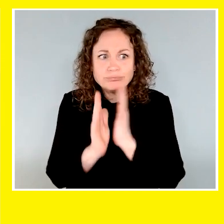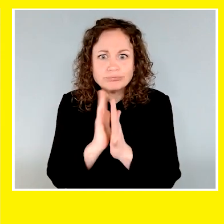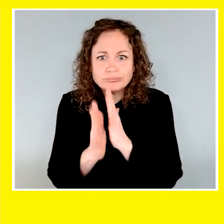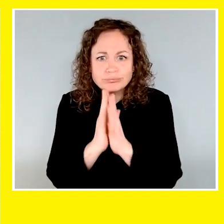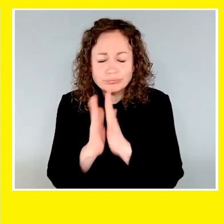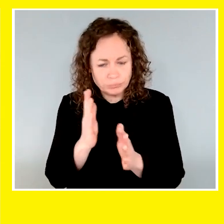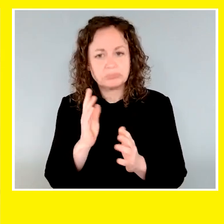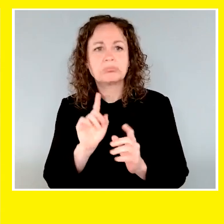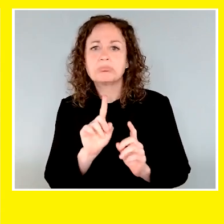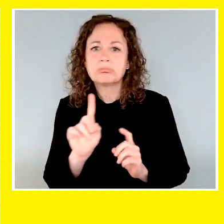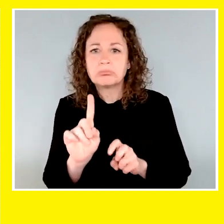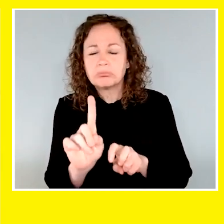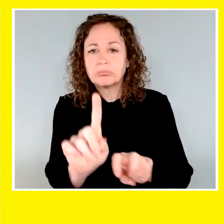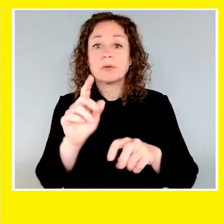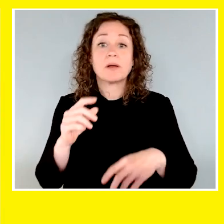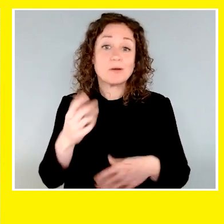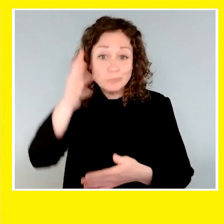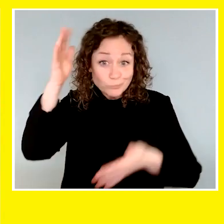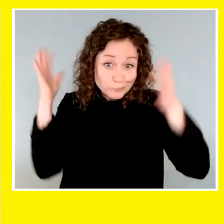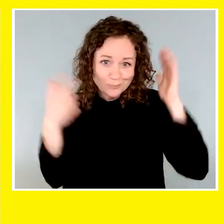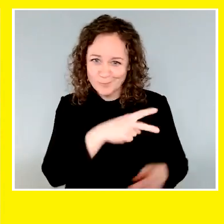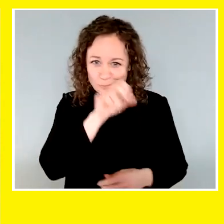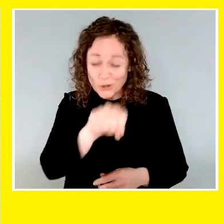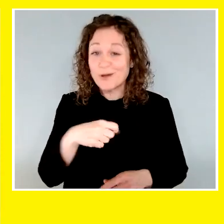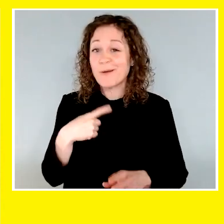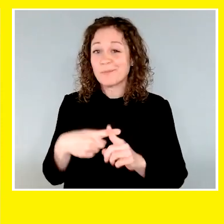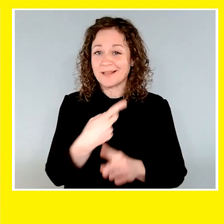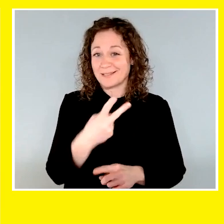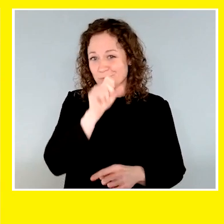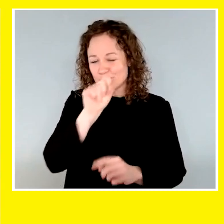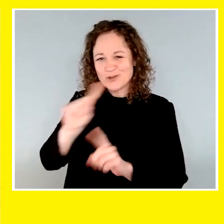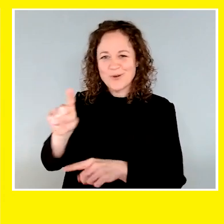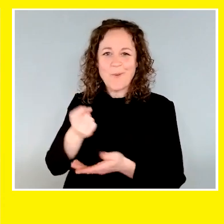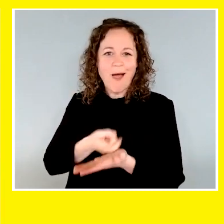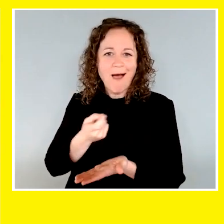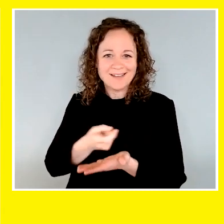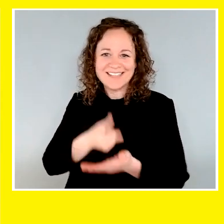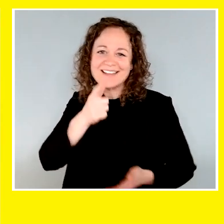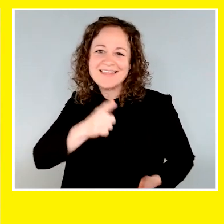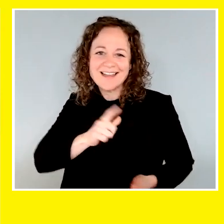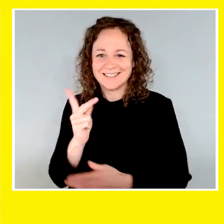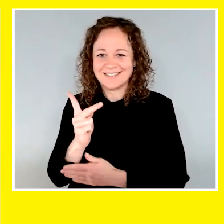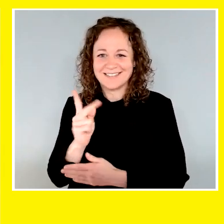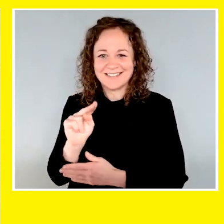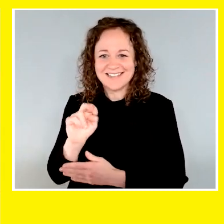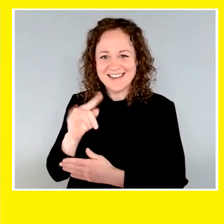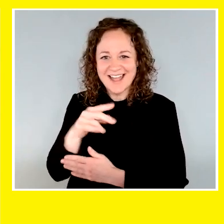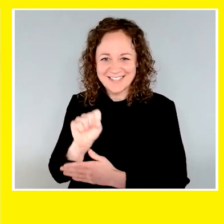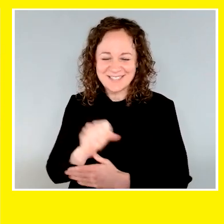in crowded areas. We both enjoy going on trails and watching the London Knights hockey game together.